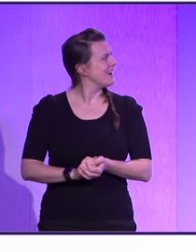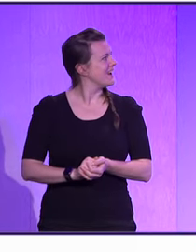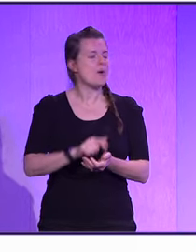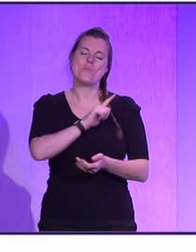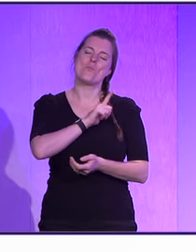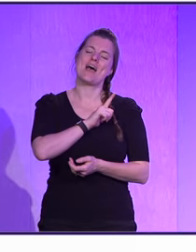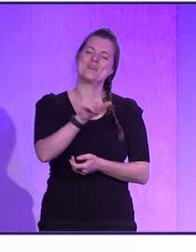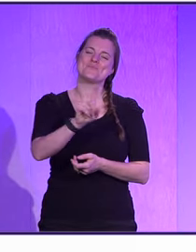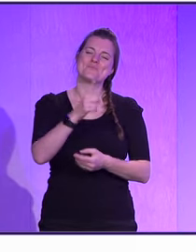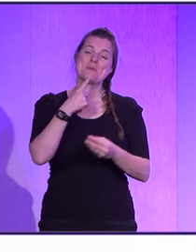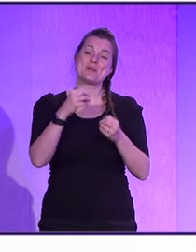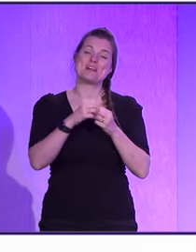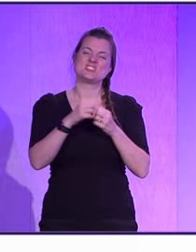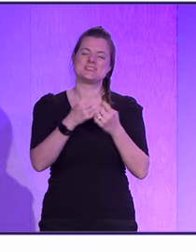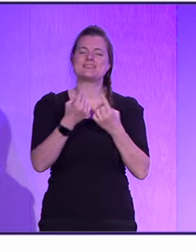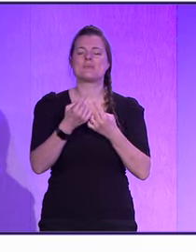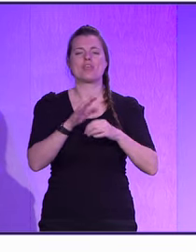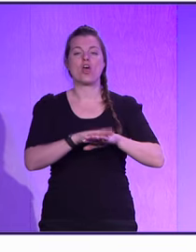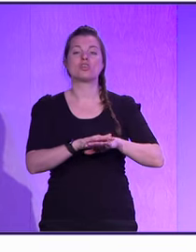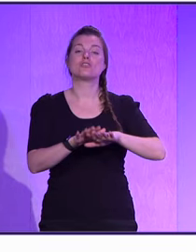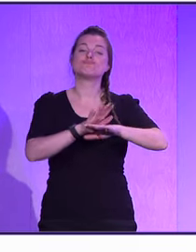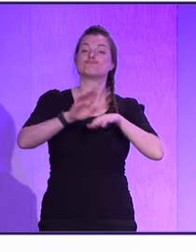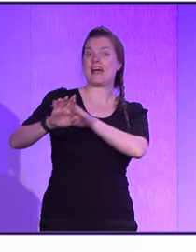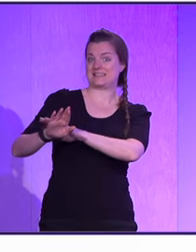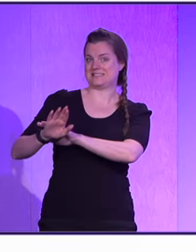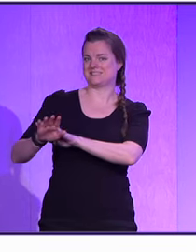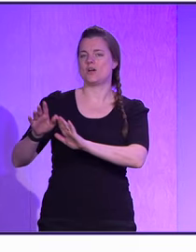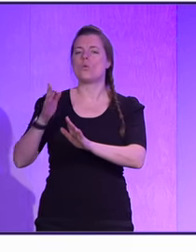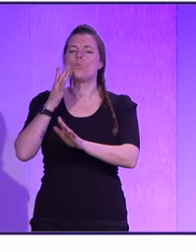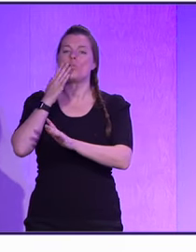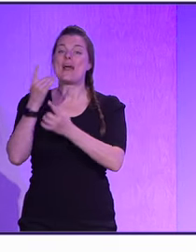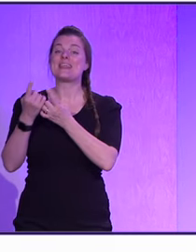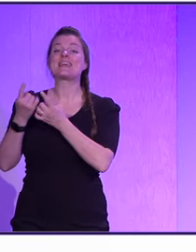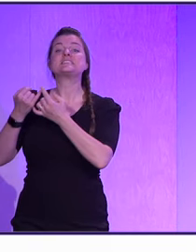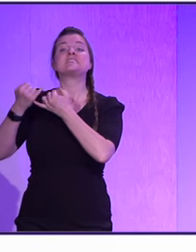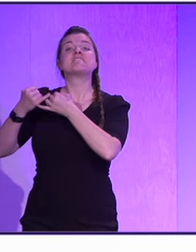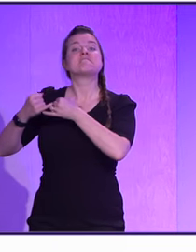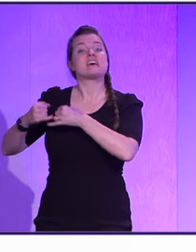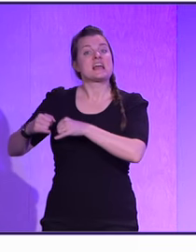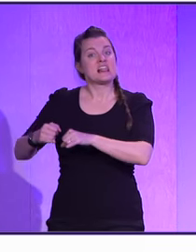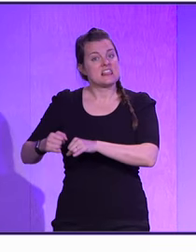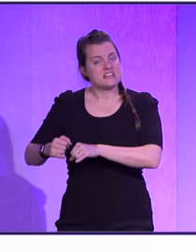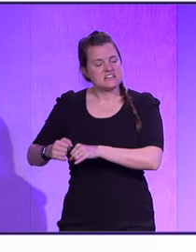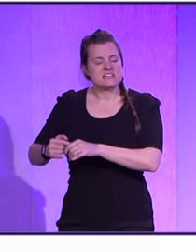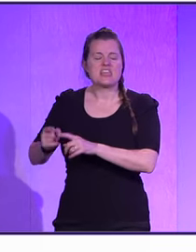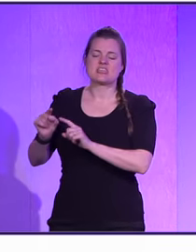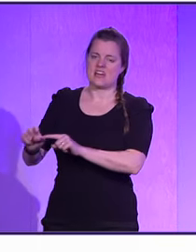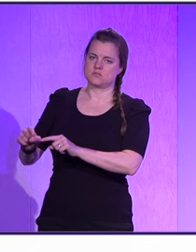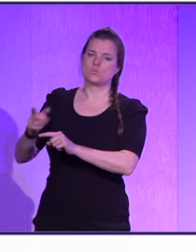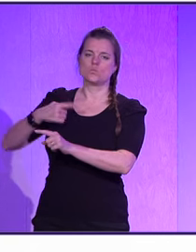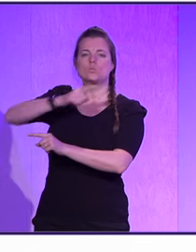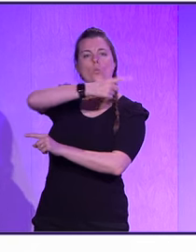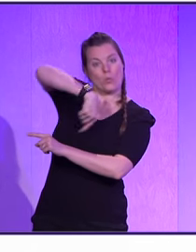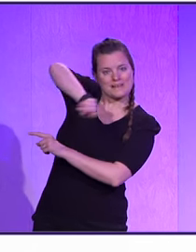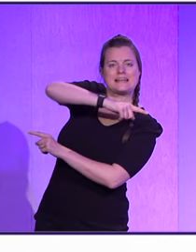Because the thing is, what I mentioned, it's the thing on the right. When things fail, that's where the whole kind of debate, and